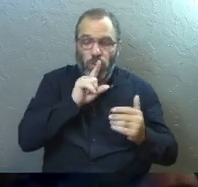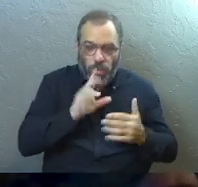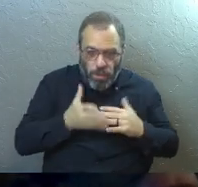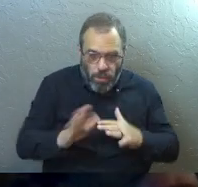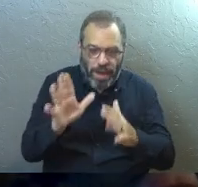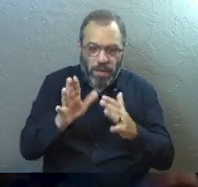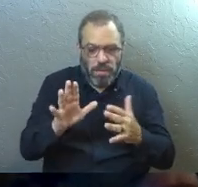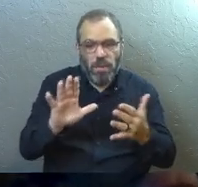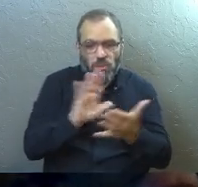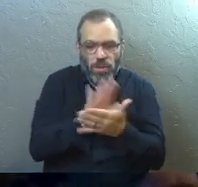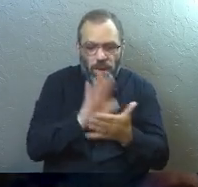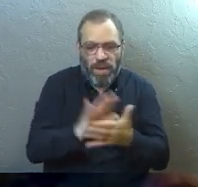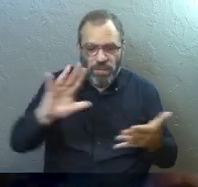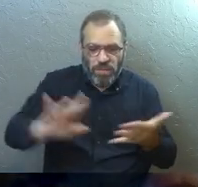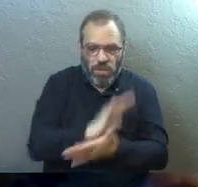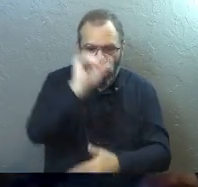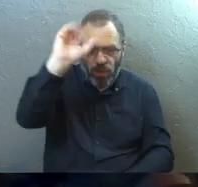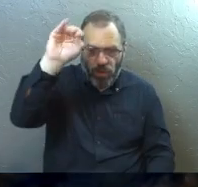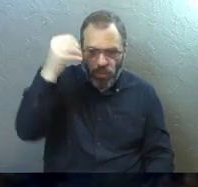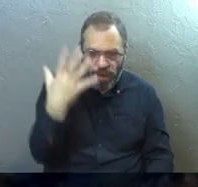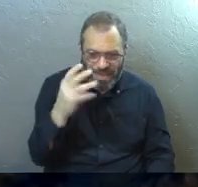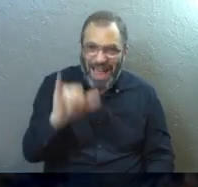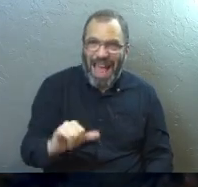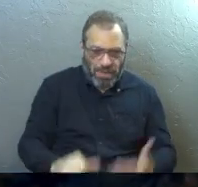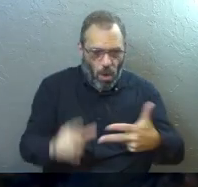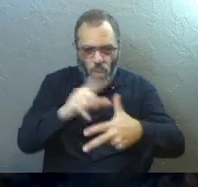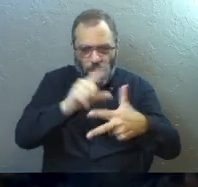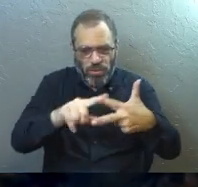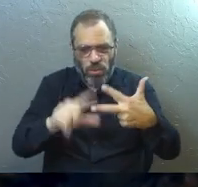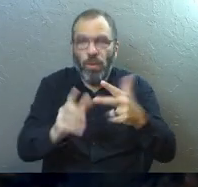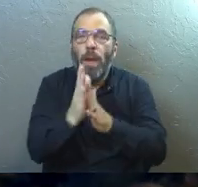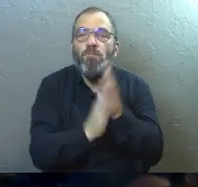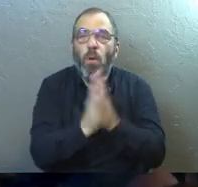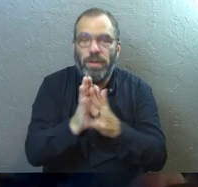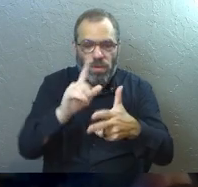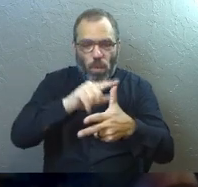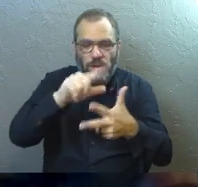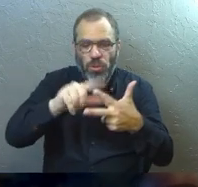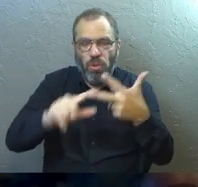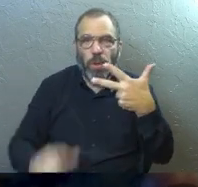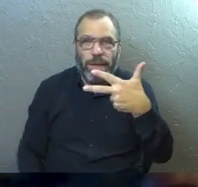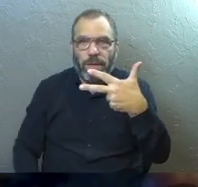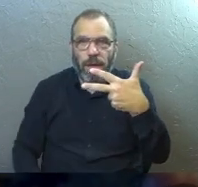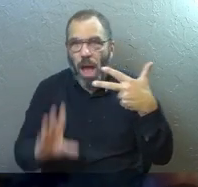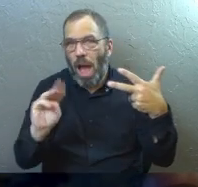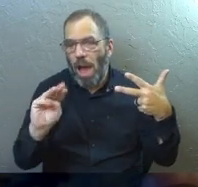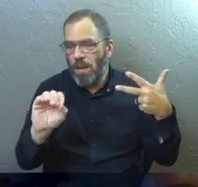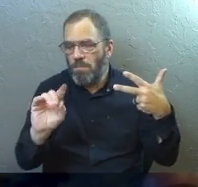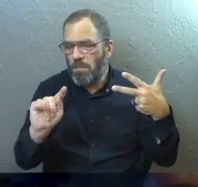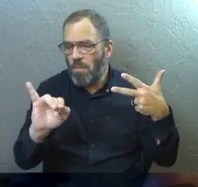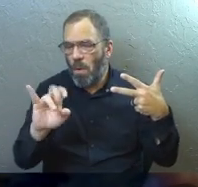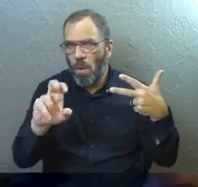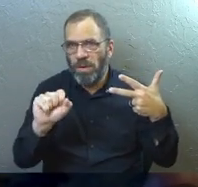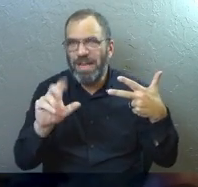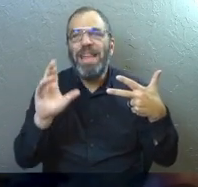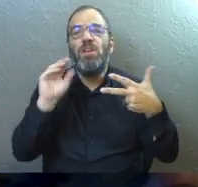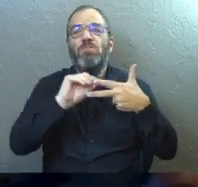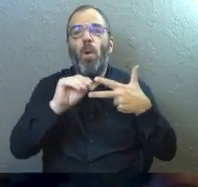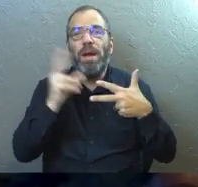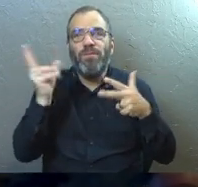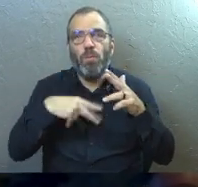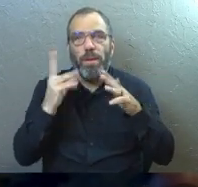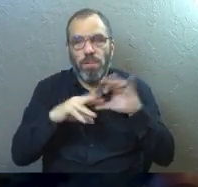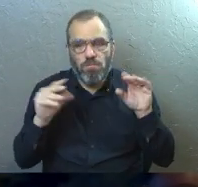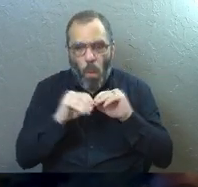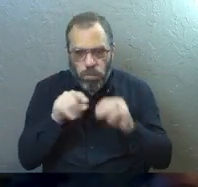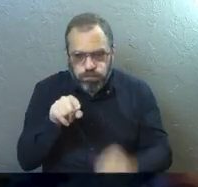praise of his glorious grace. Now, that's at least three motives in that verse for God. And there's probably more if